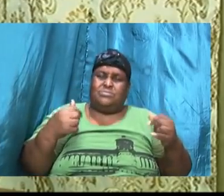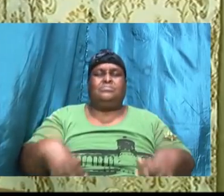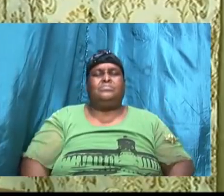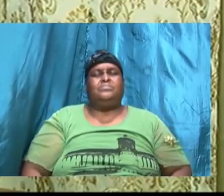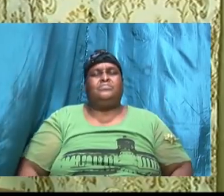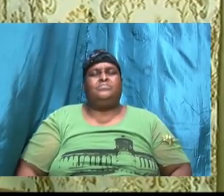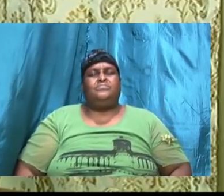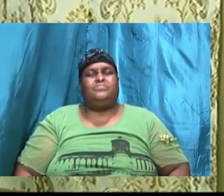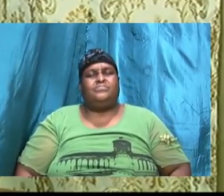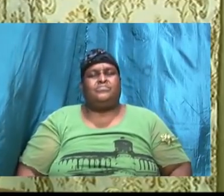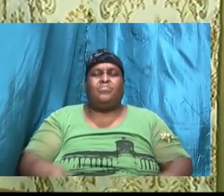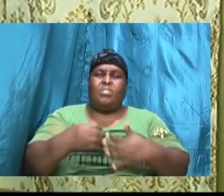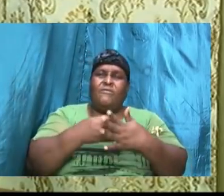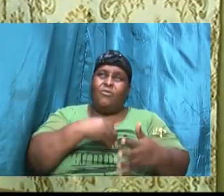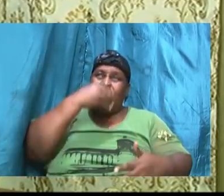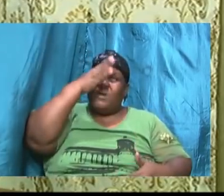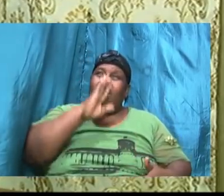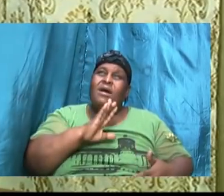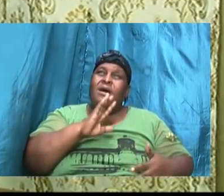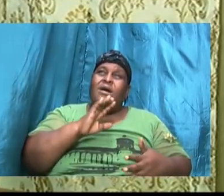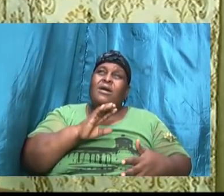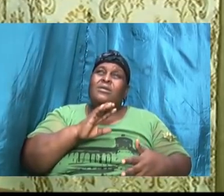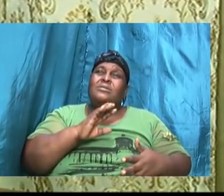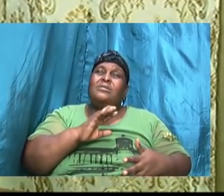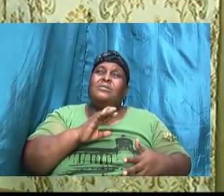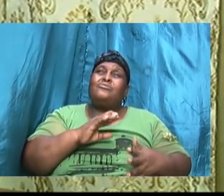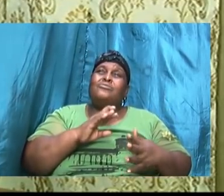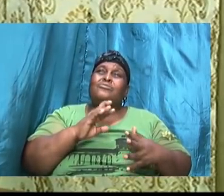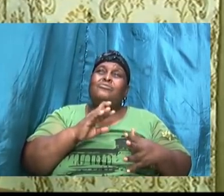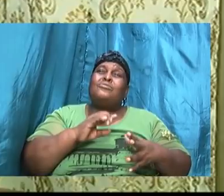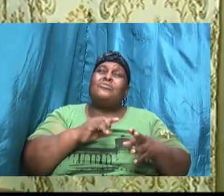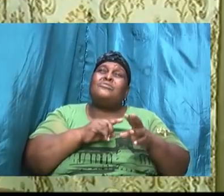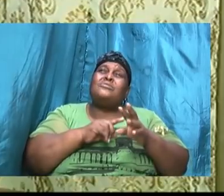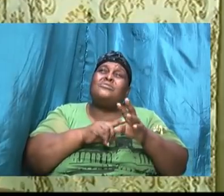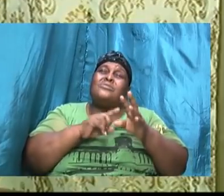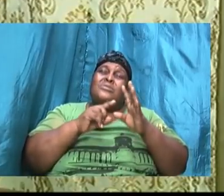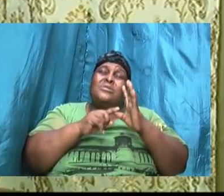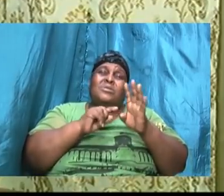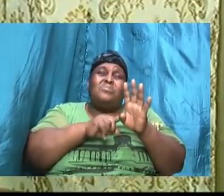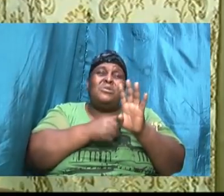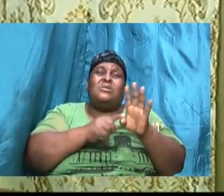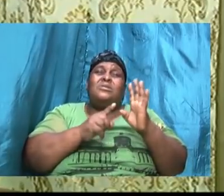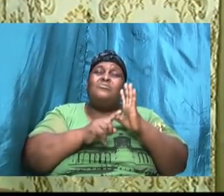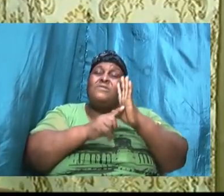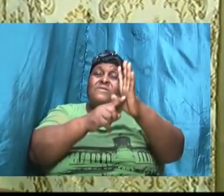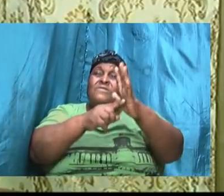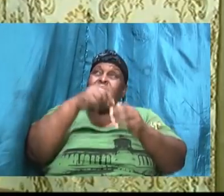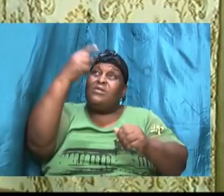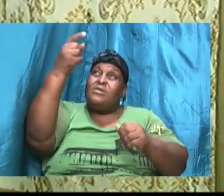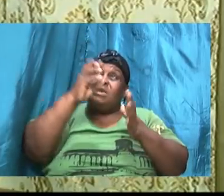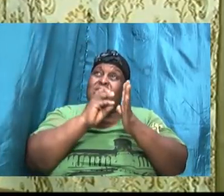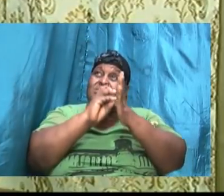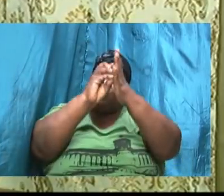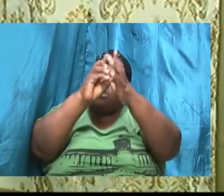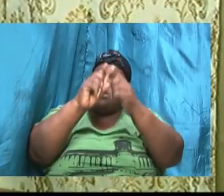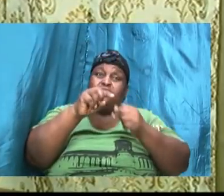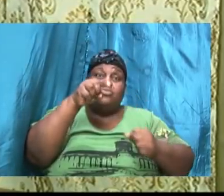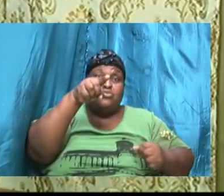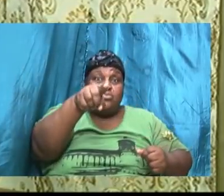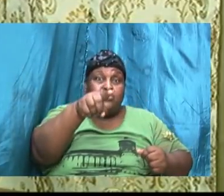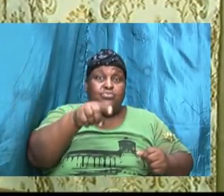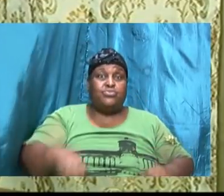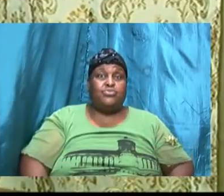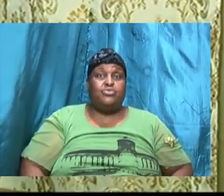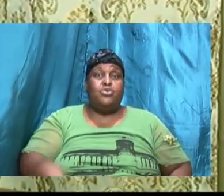begins to reveal his will to you so before you go to God and say God put a seal of approval